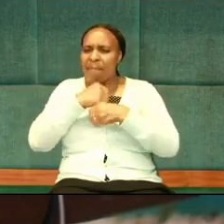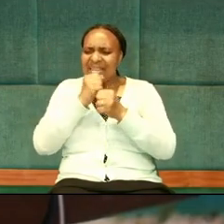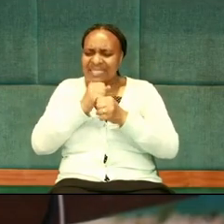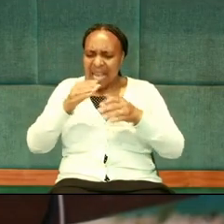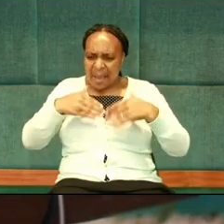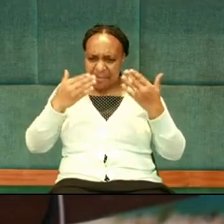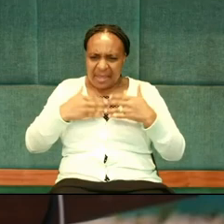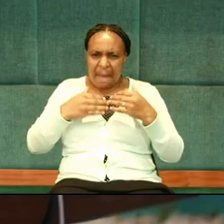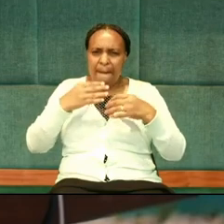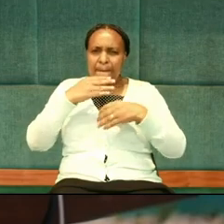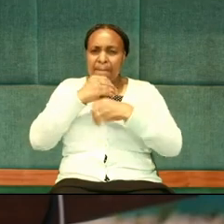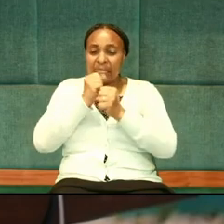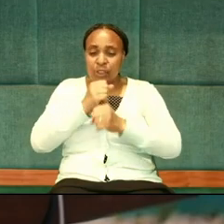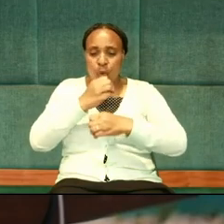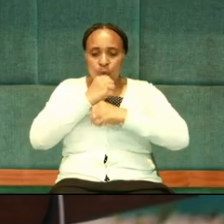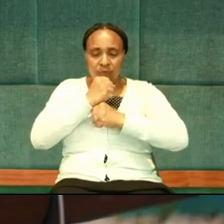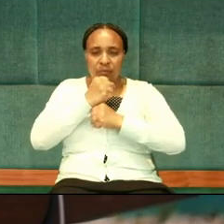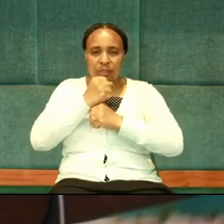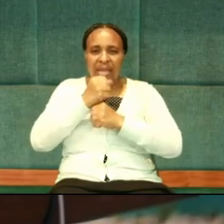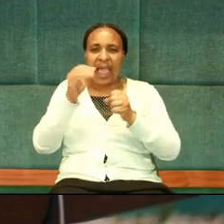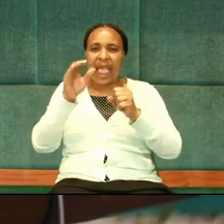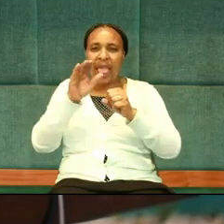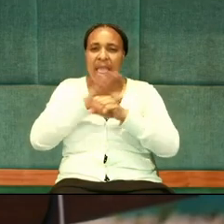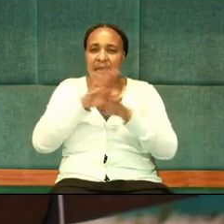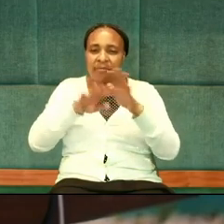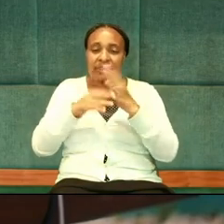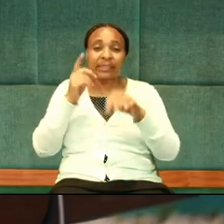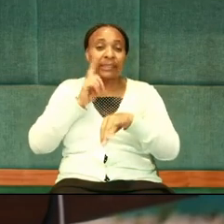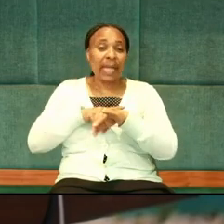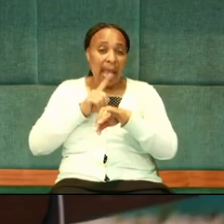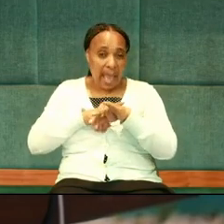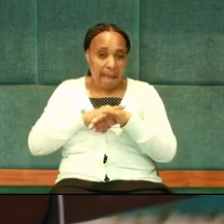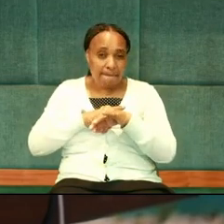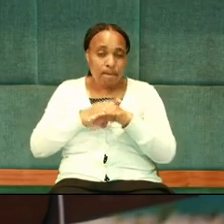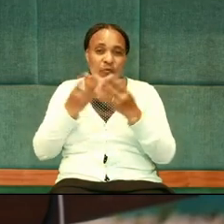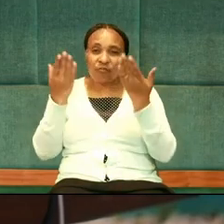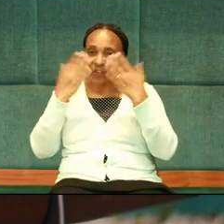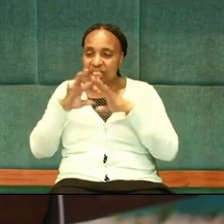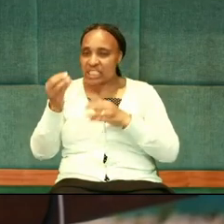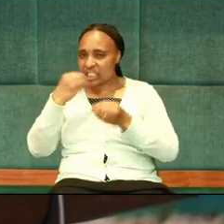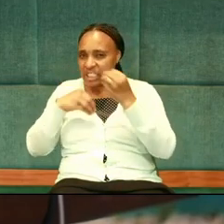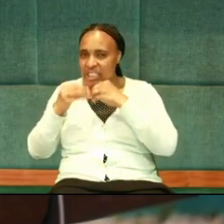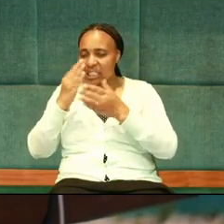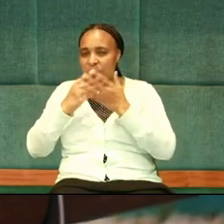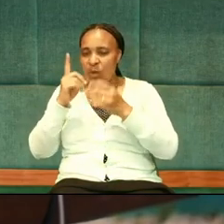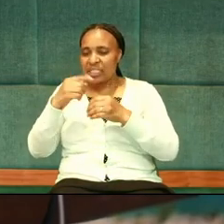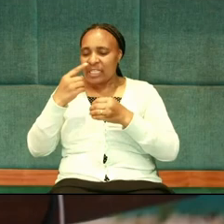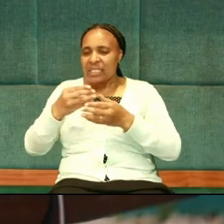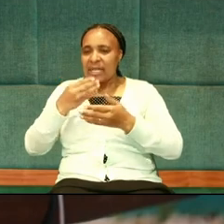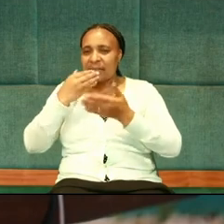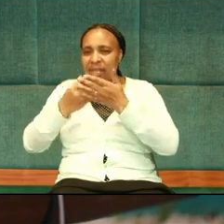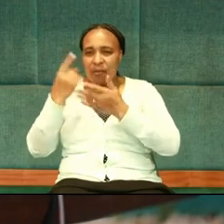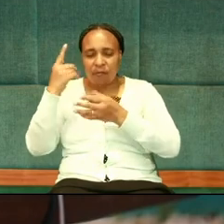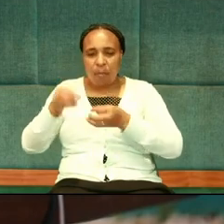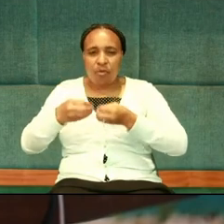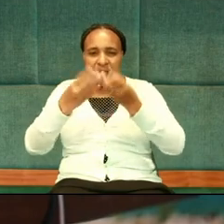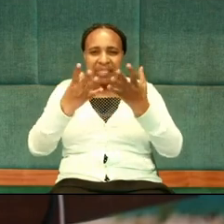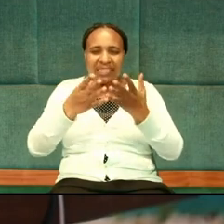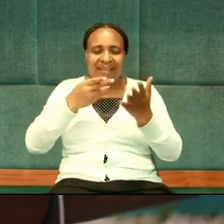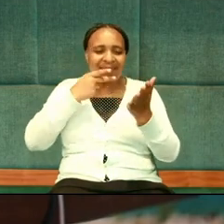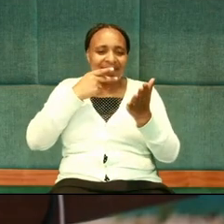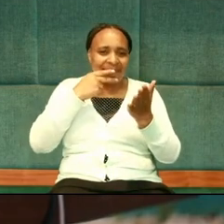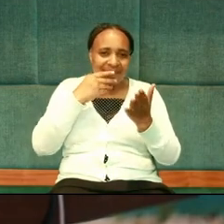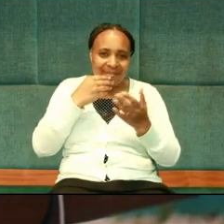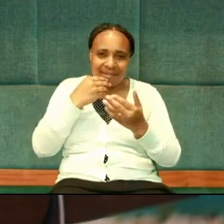what makes him confident? Every time we are done eating, Samola will tell you, thank you for providing. Thank you for paying the school